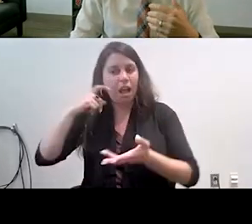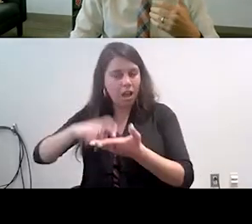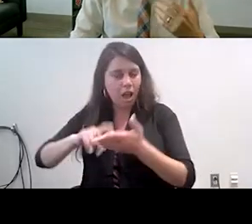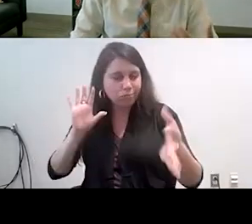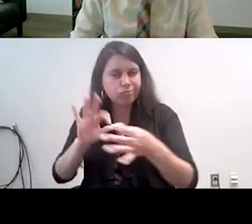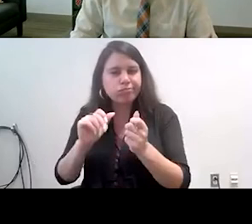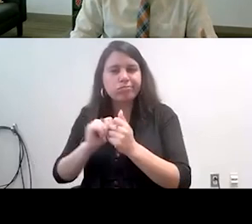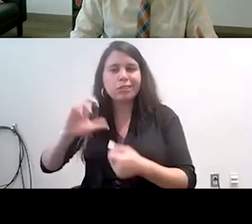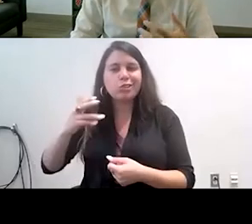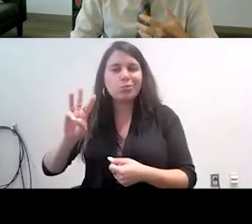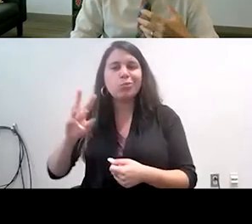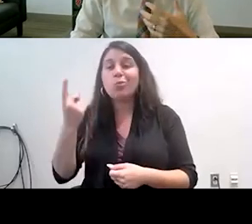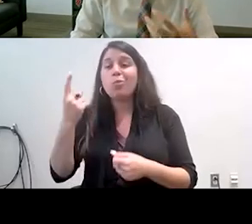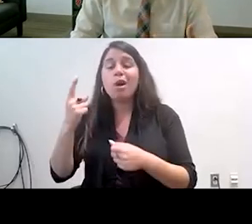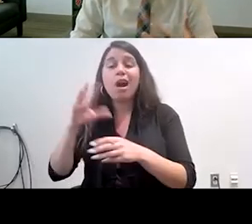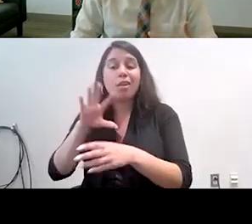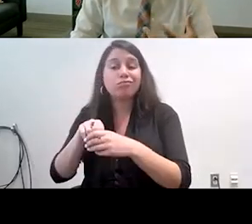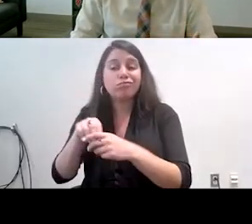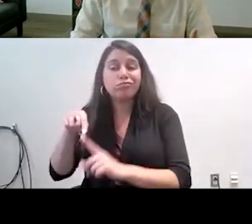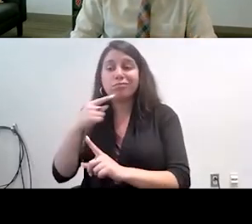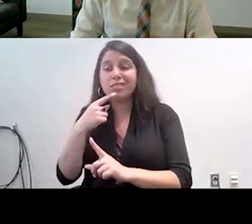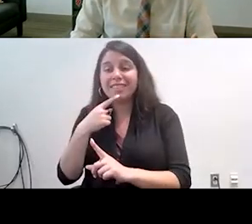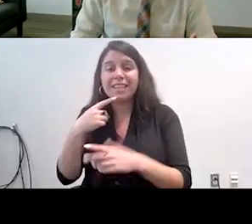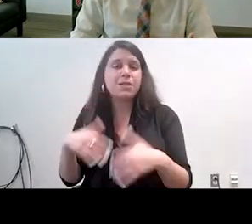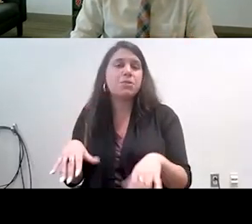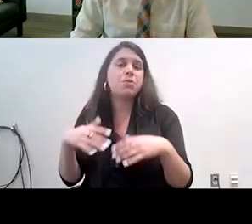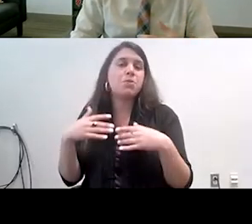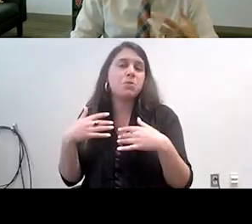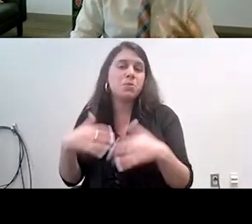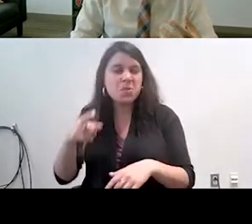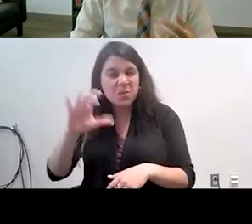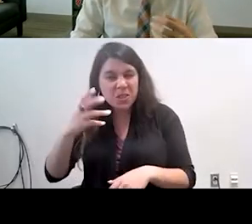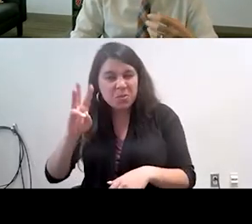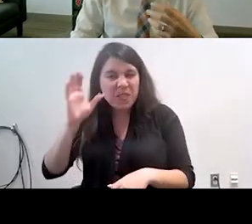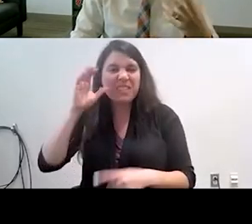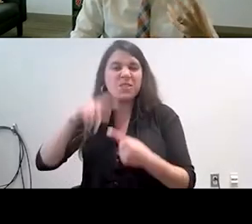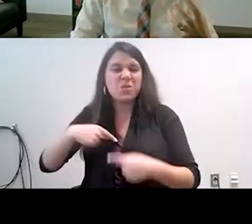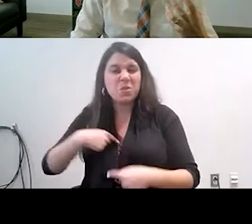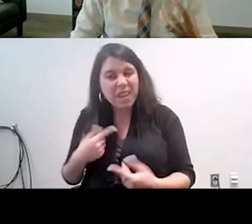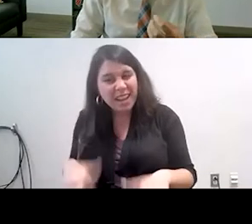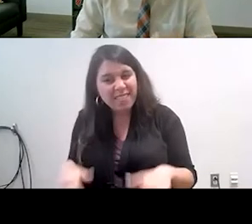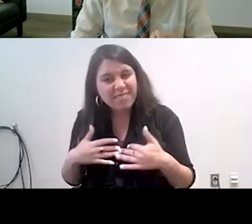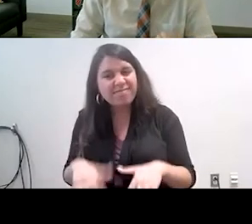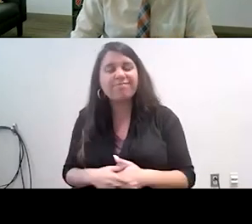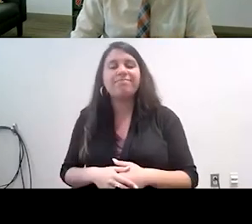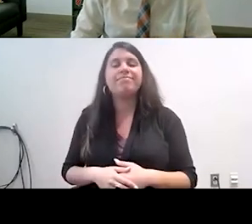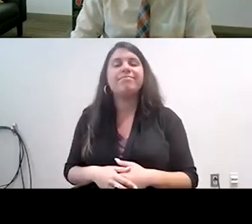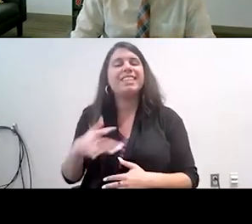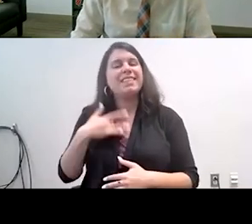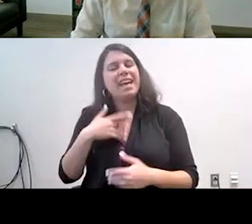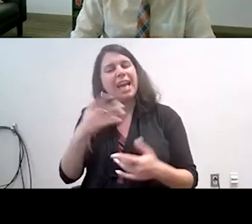the one participant said CHW really listens to what I have to say another one talked about how she united them